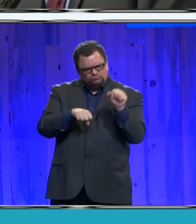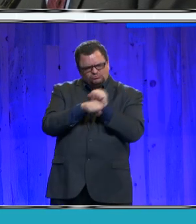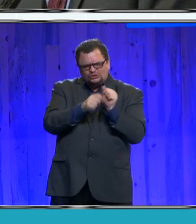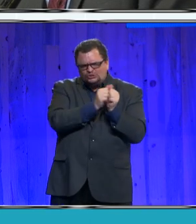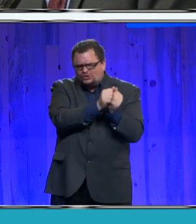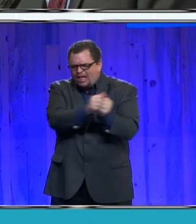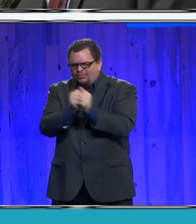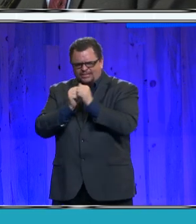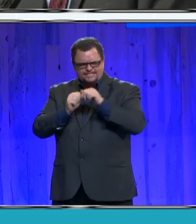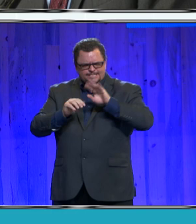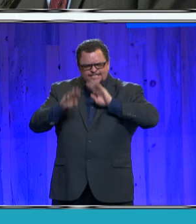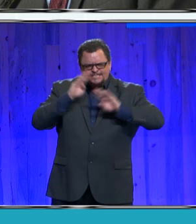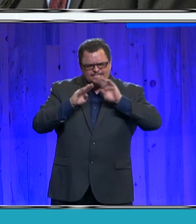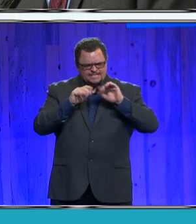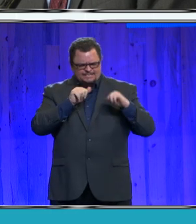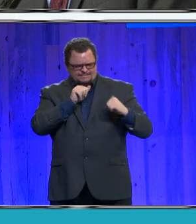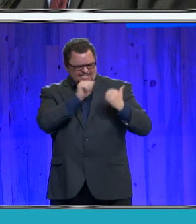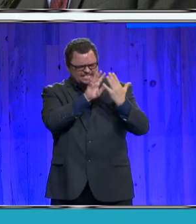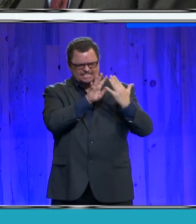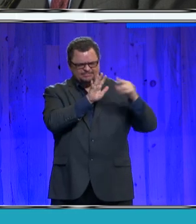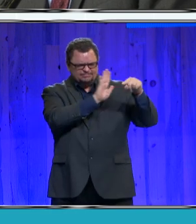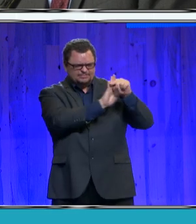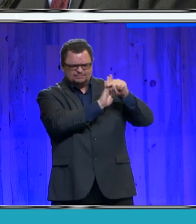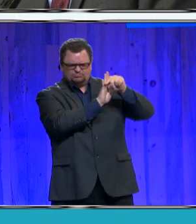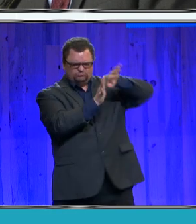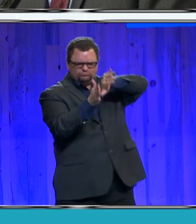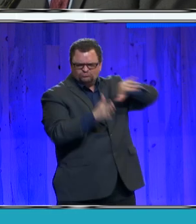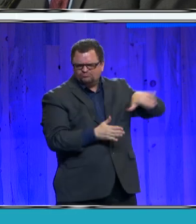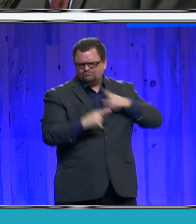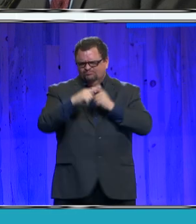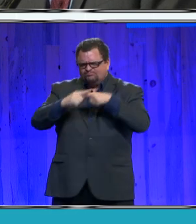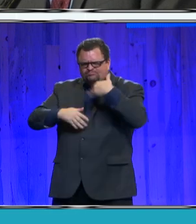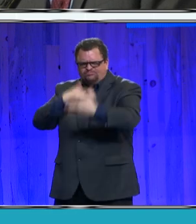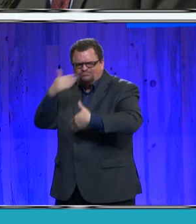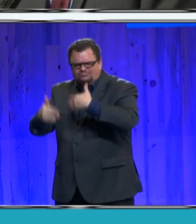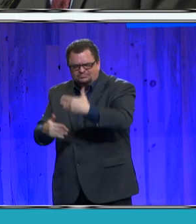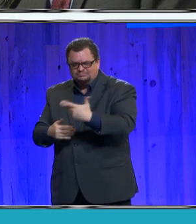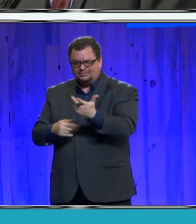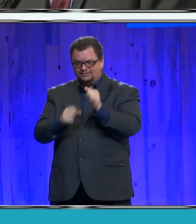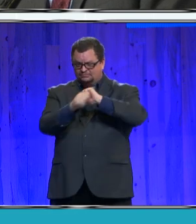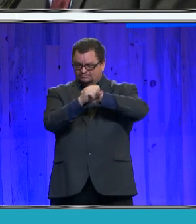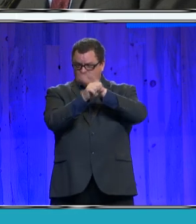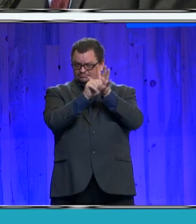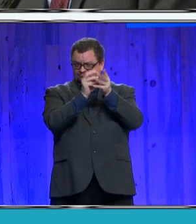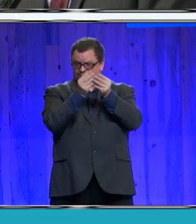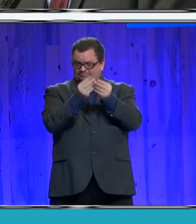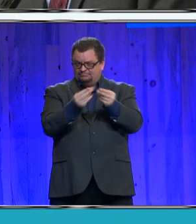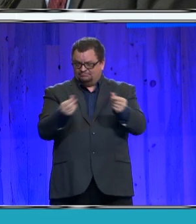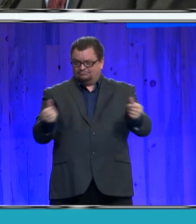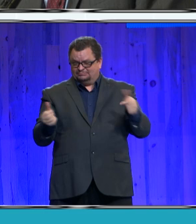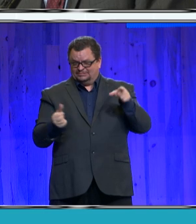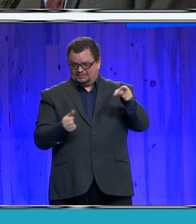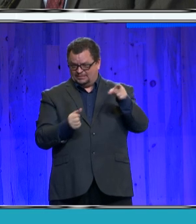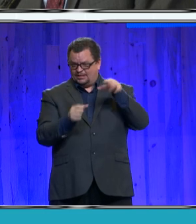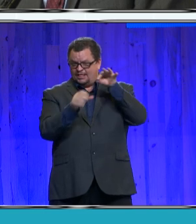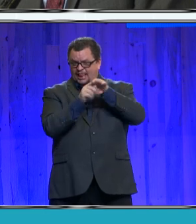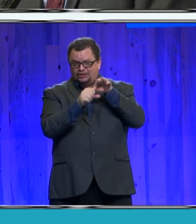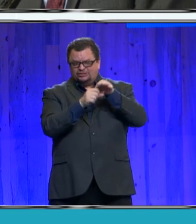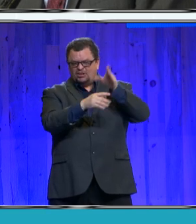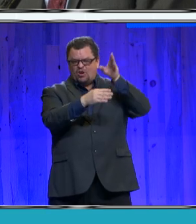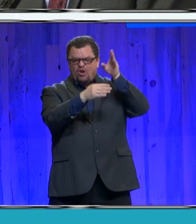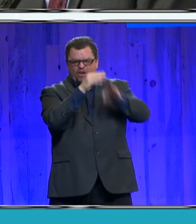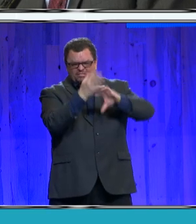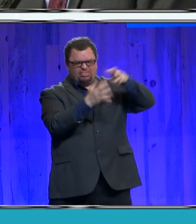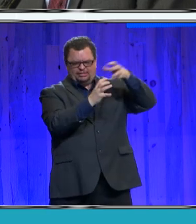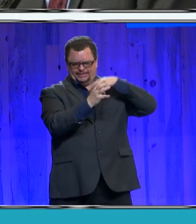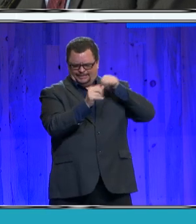When COVID subsides and when heated elections are over, we can and must remain friends and continue working